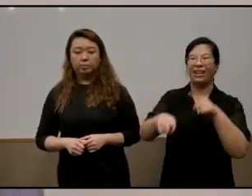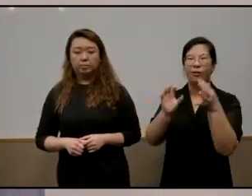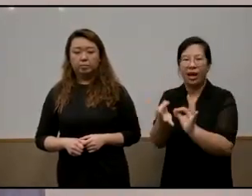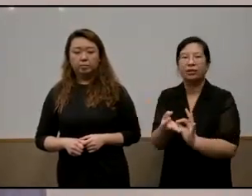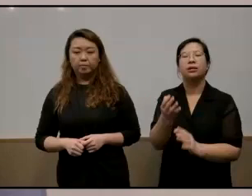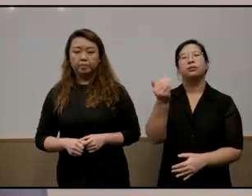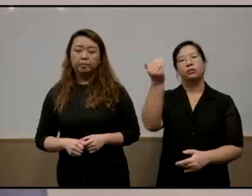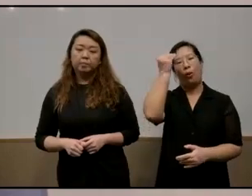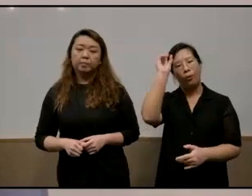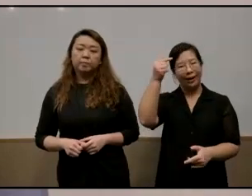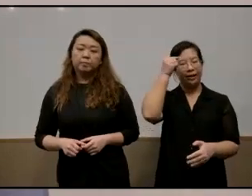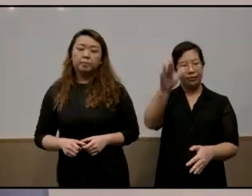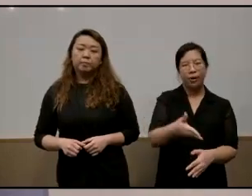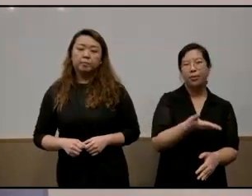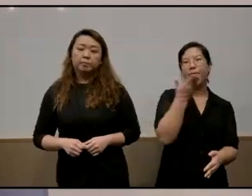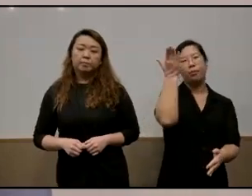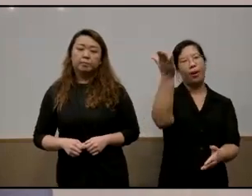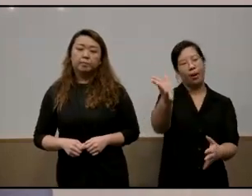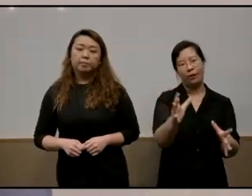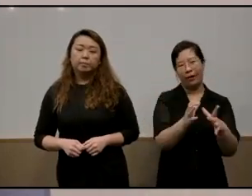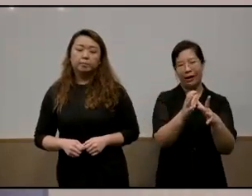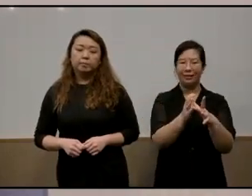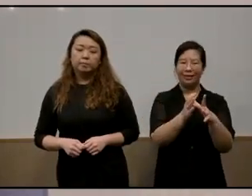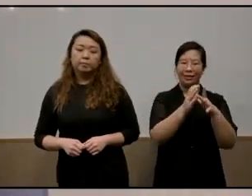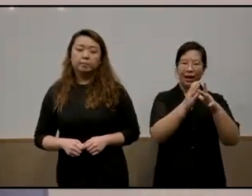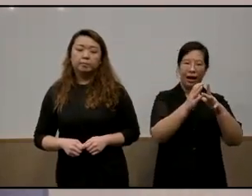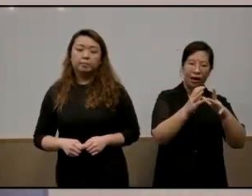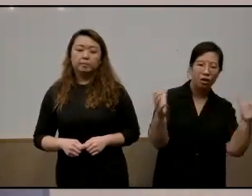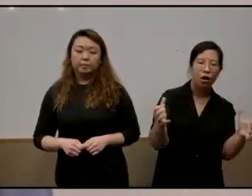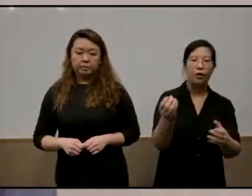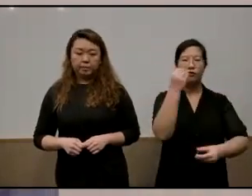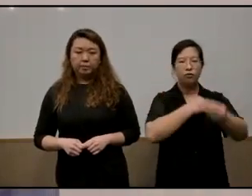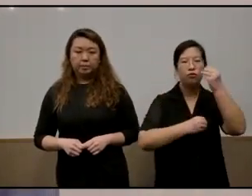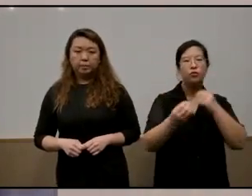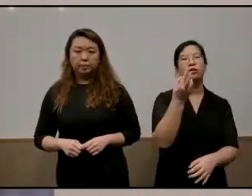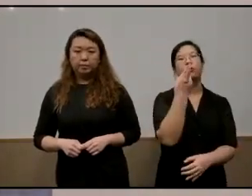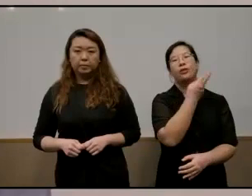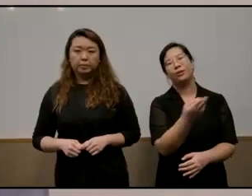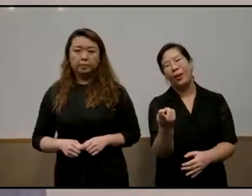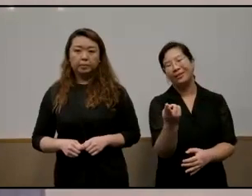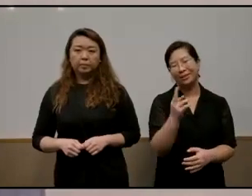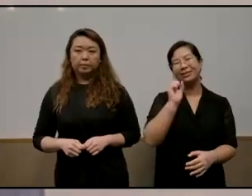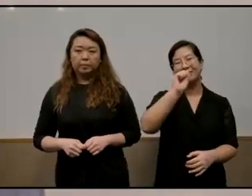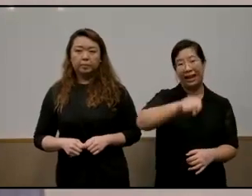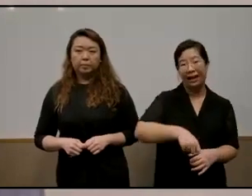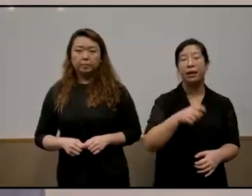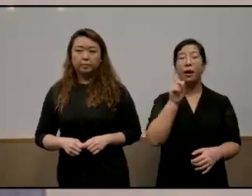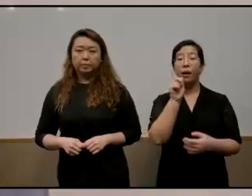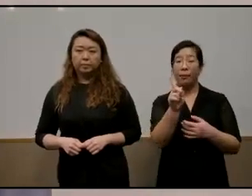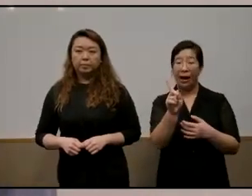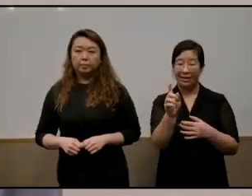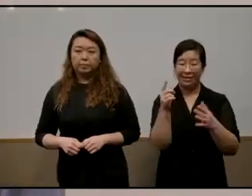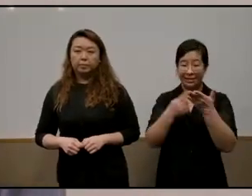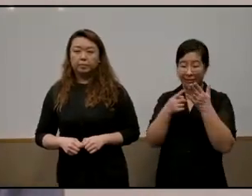the government has provided lots of harbor lots of food lots of resources the problem is sometimes those small